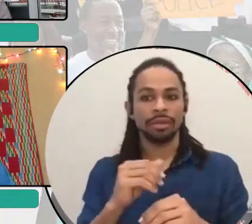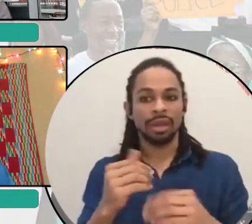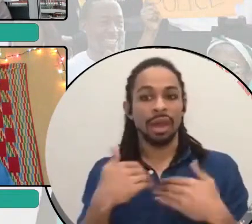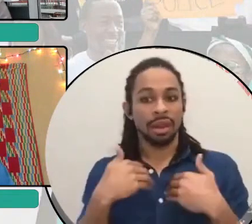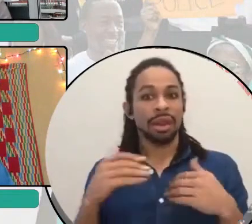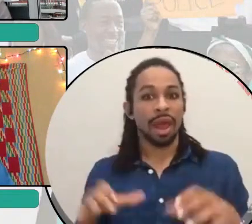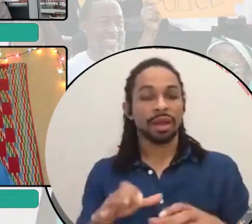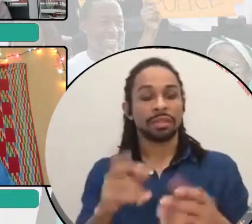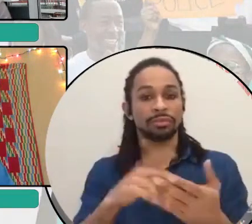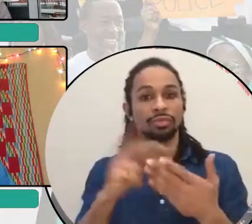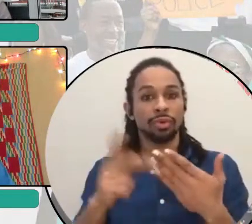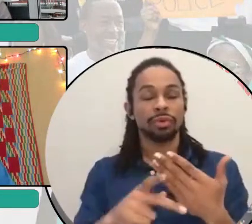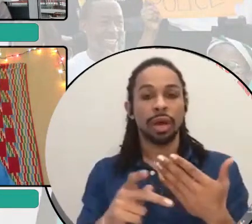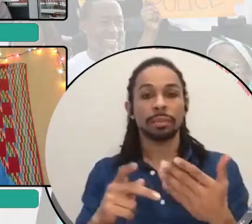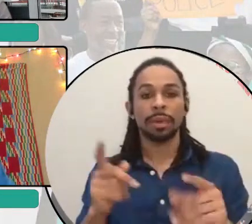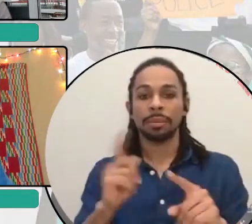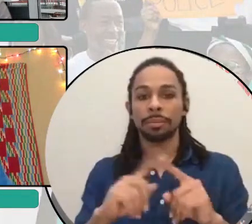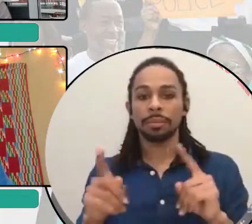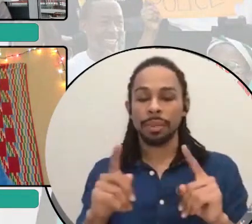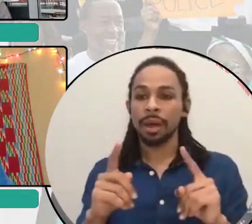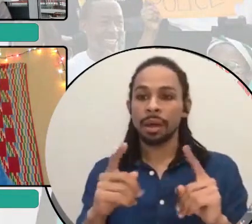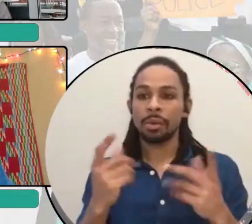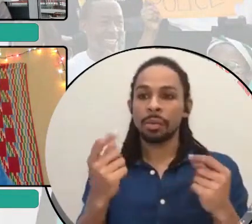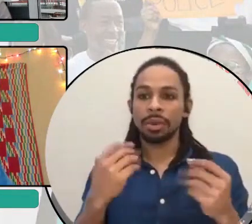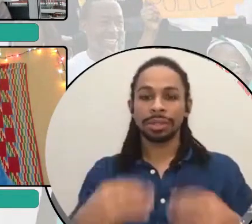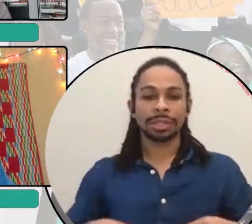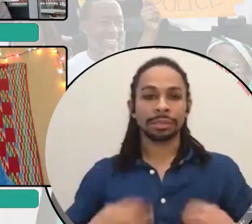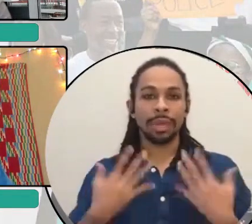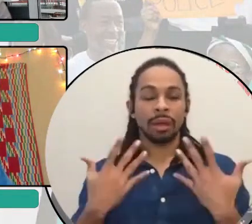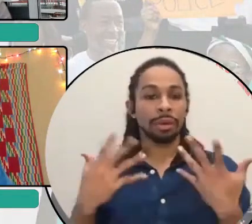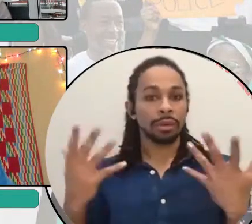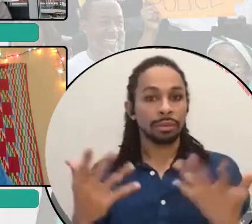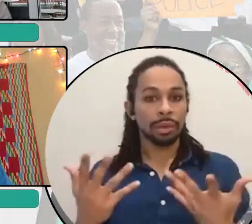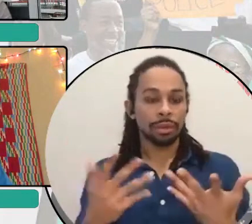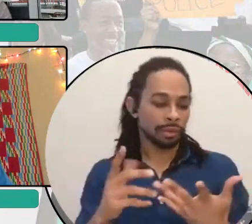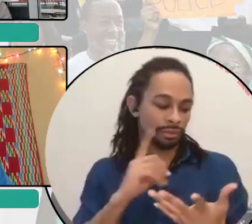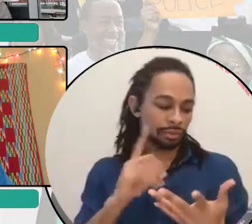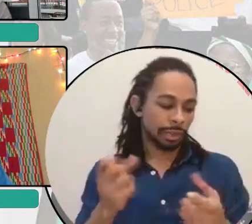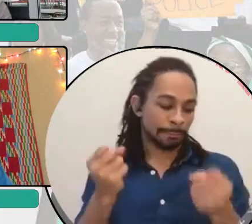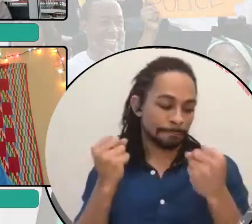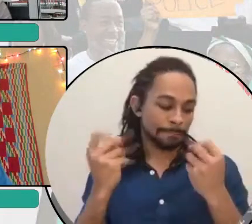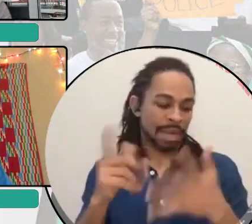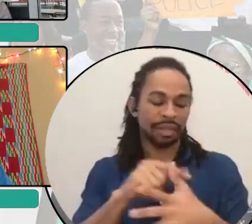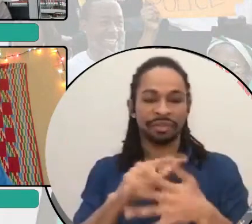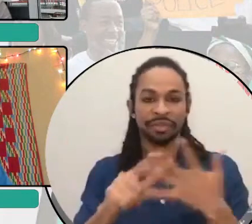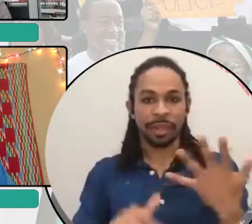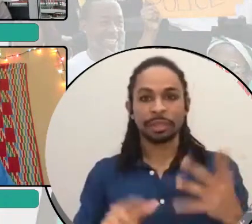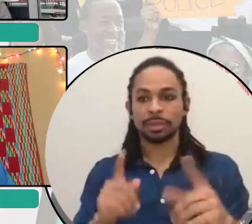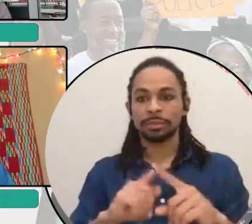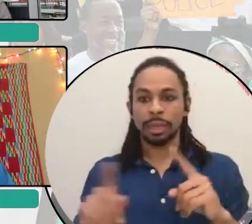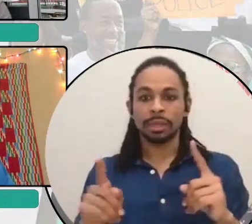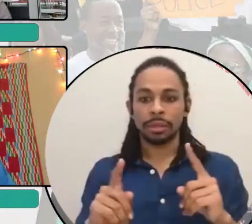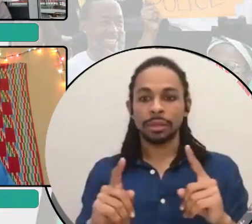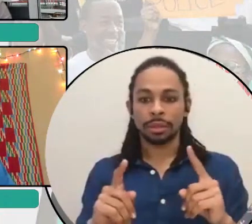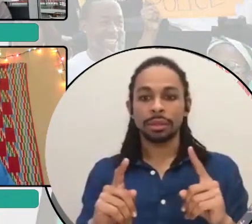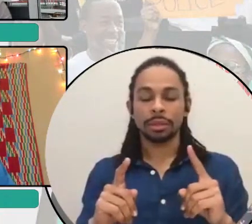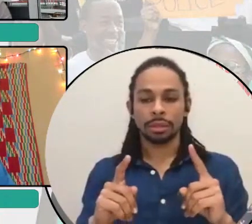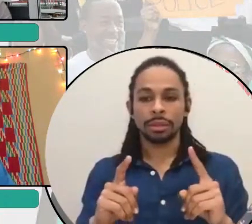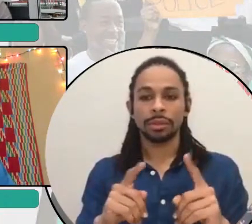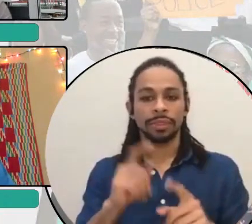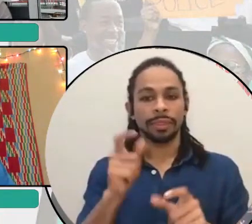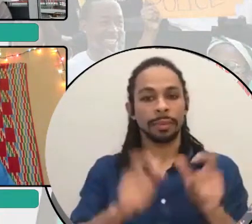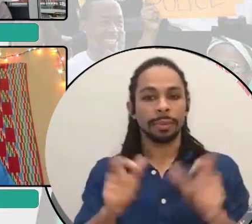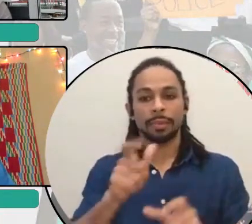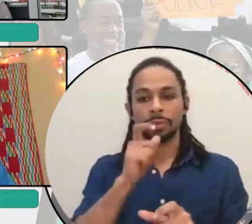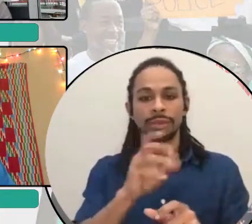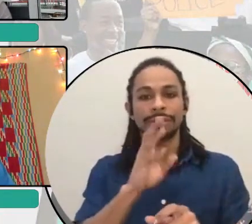organize themselves. What's inspiring about it. mean, there's so many things inspiring about it. Uh, the people who speak on, uh, on